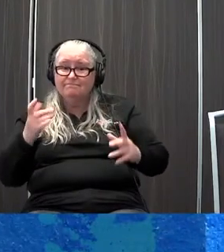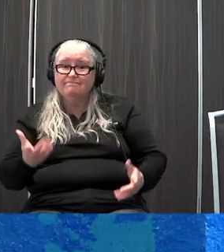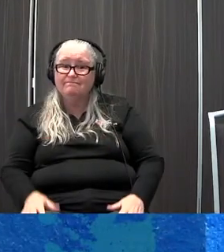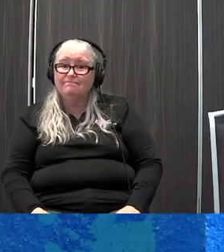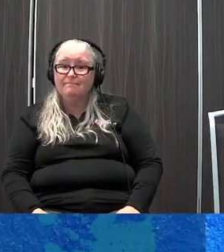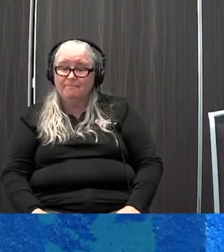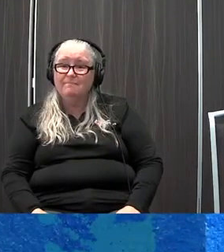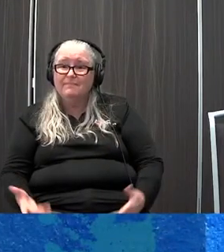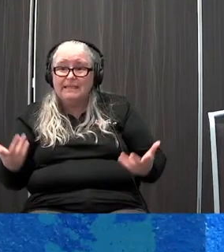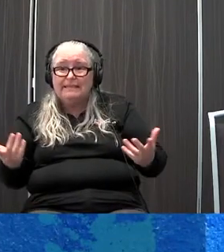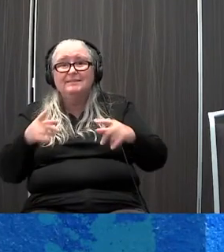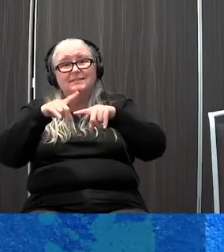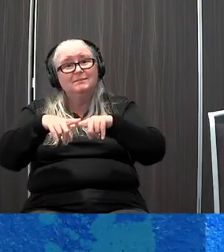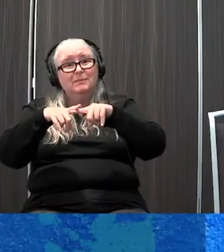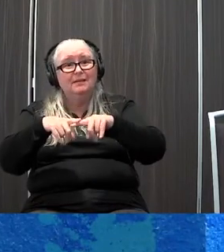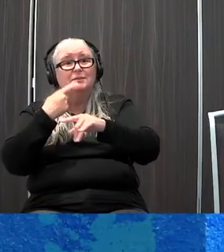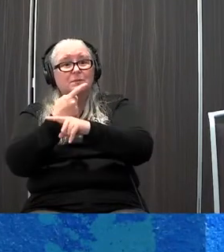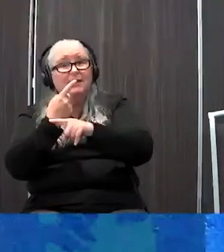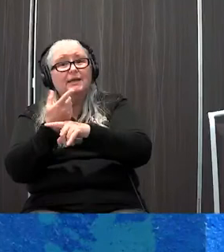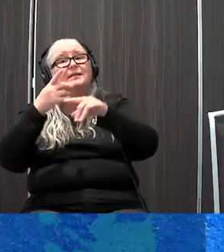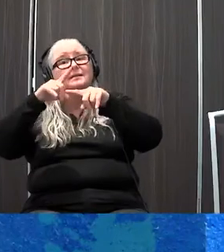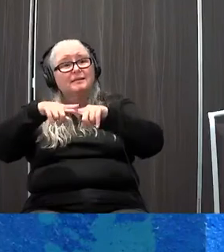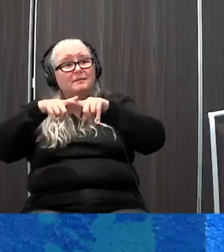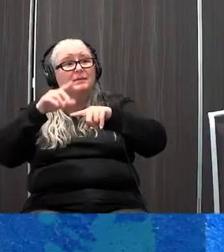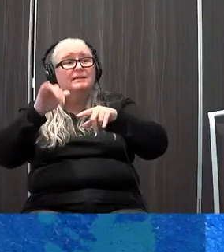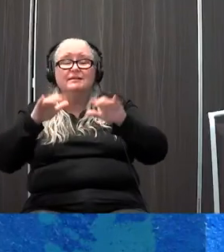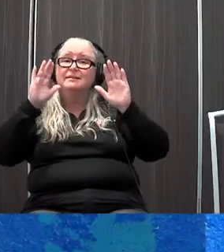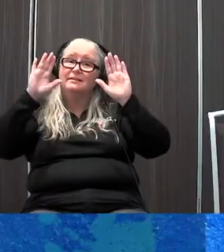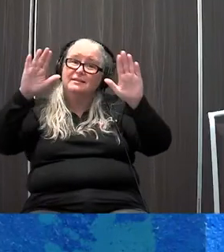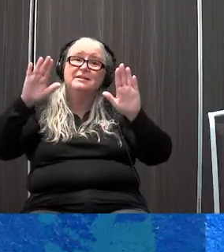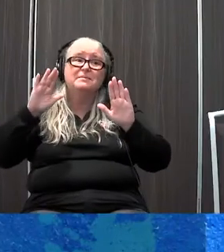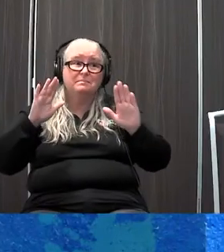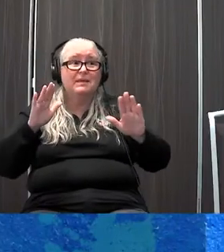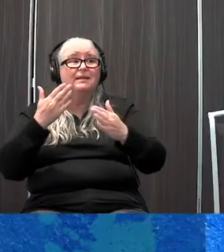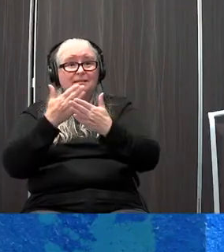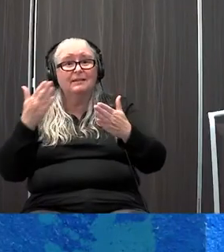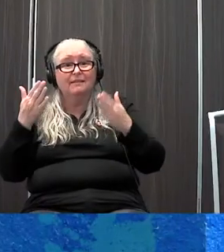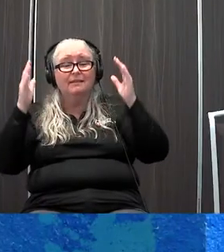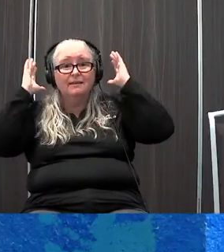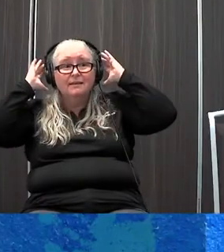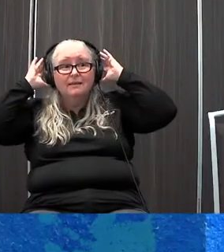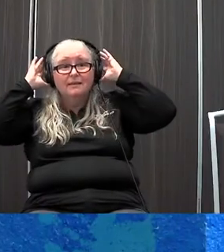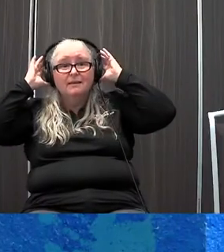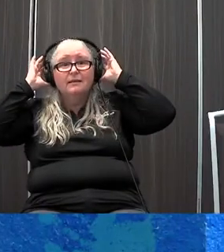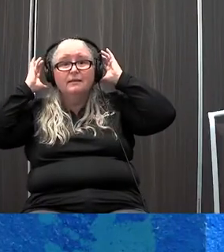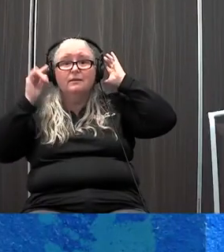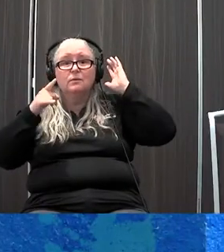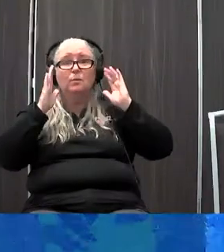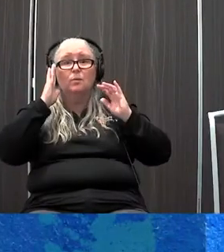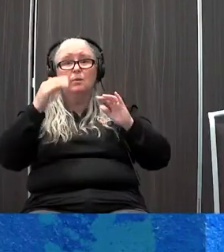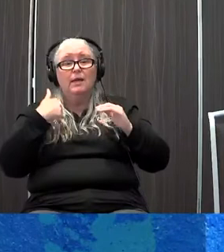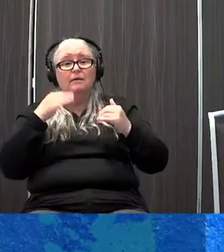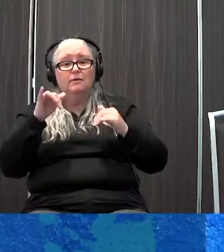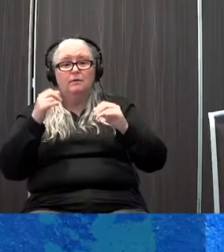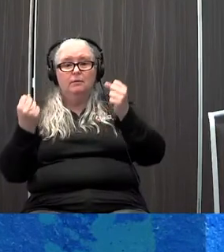right? And so it depends, right? It depends. It's an amazing, it's an amazing thing in an acute stress response. It's what's going to have you slam